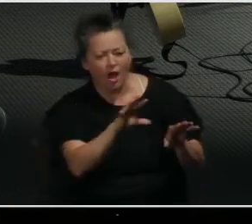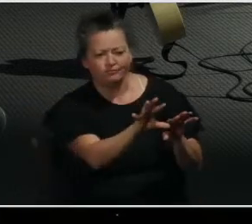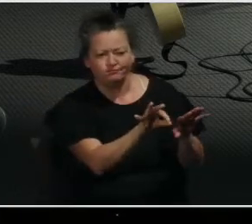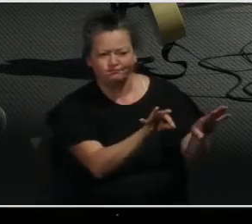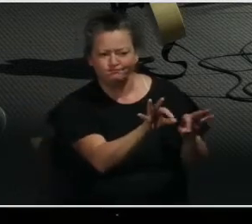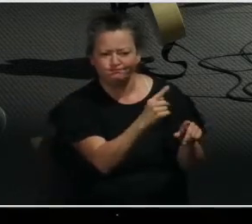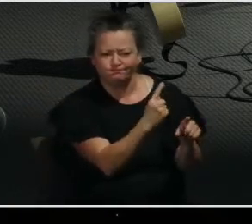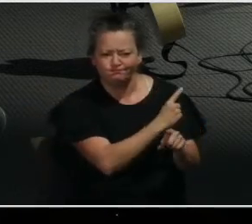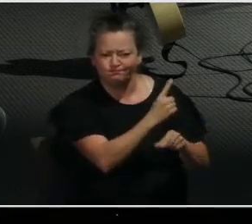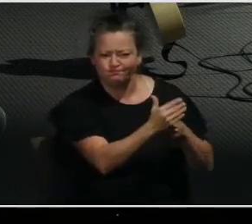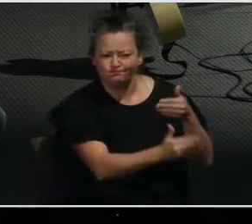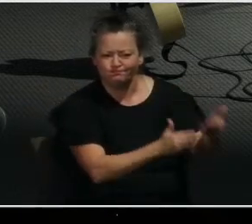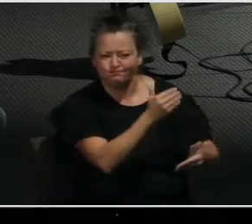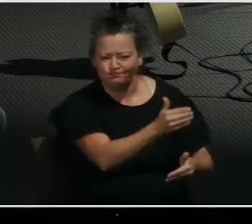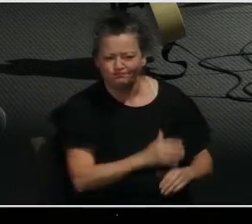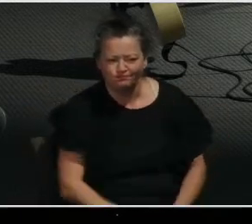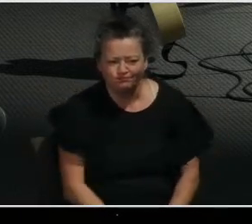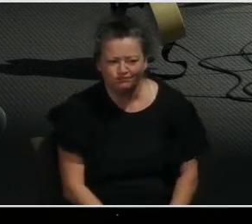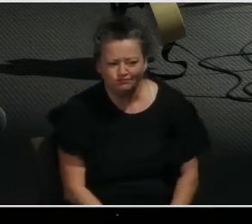-pleasing lives.